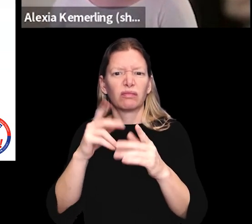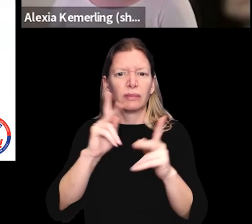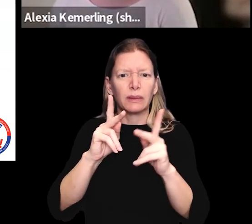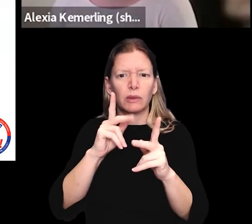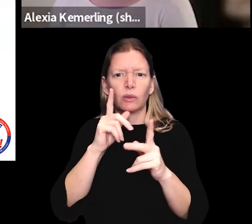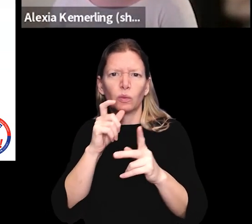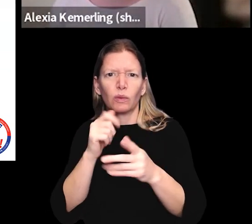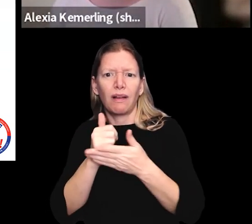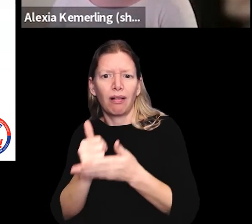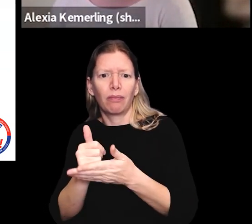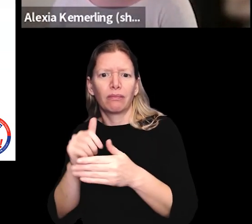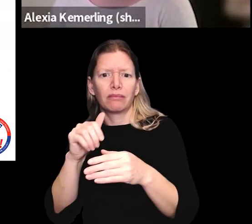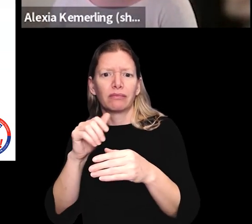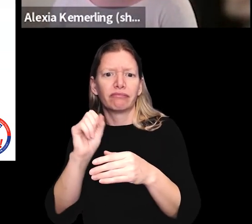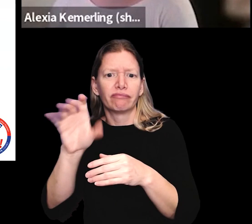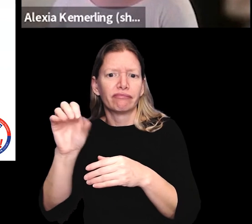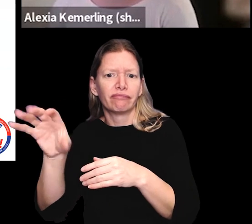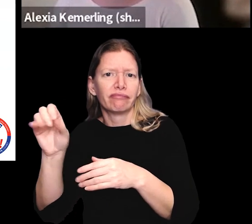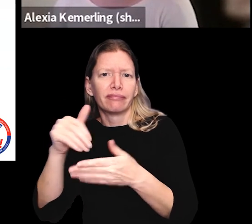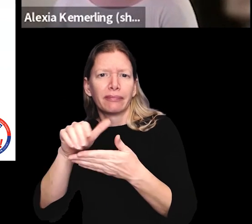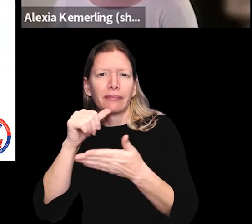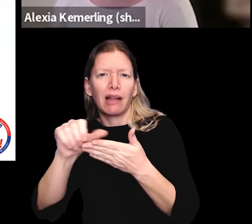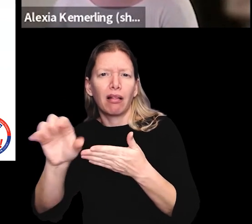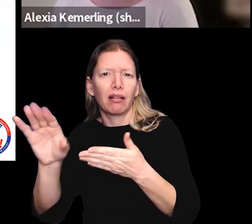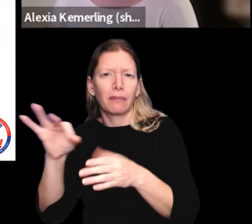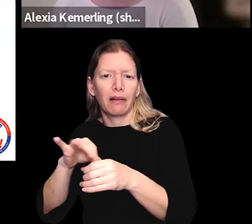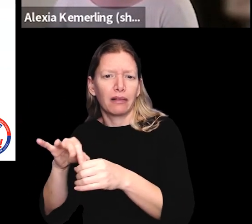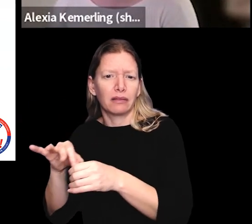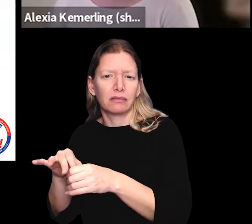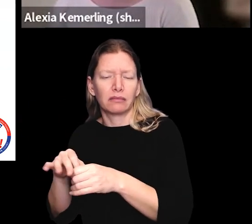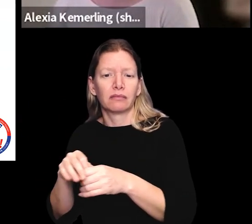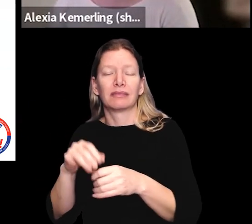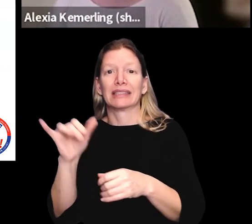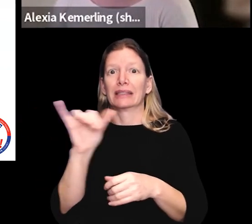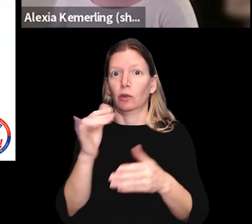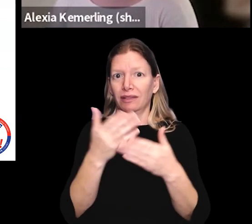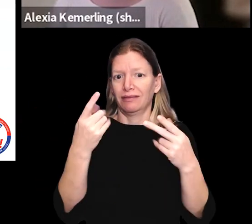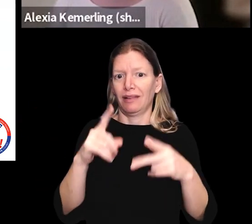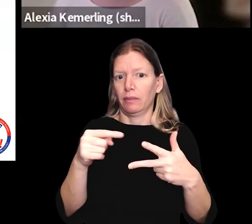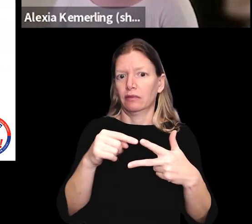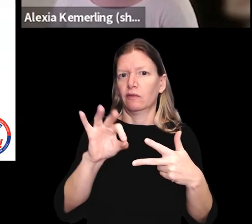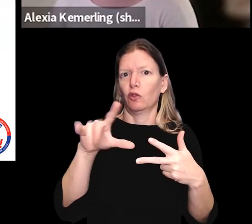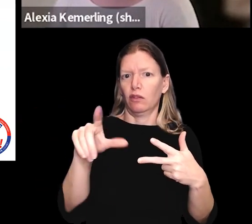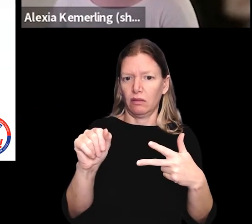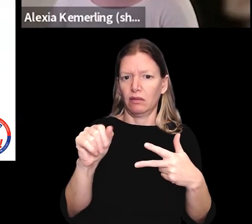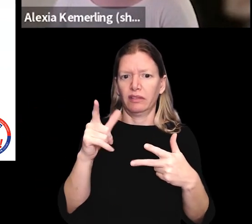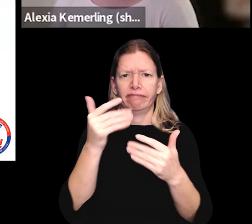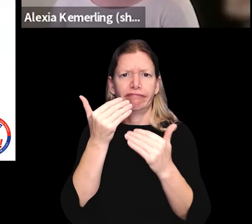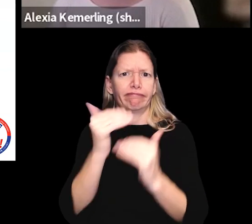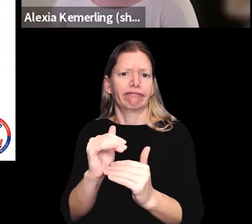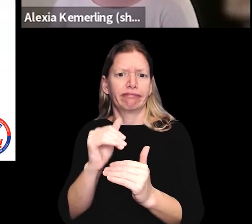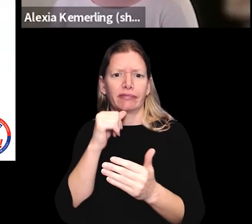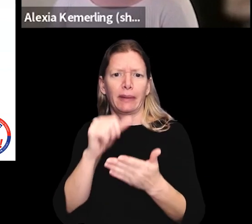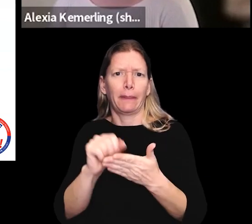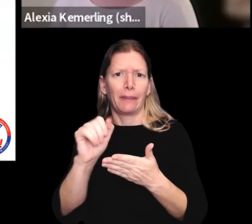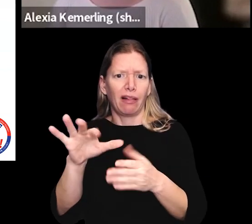who can help people submit their absentee or mail-in ballots. And similar things in Florida with